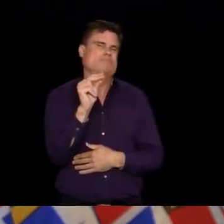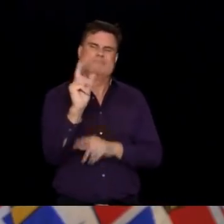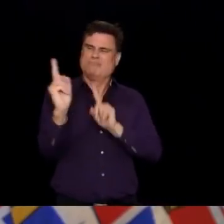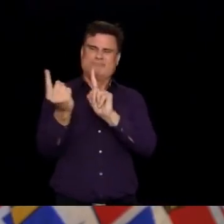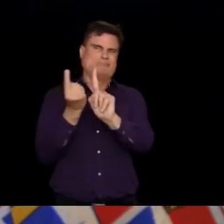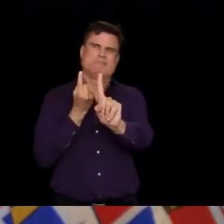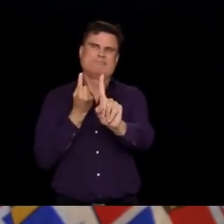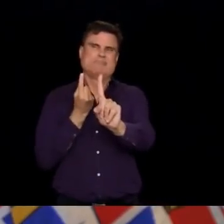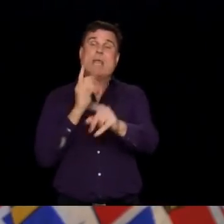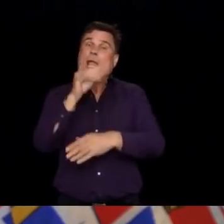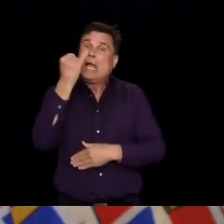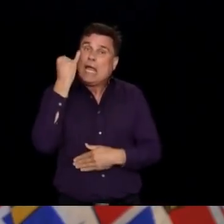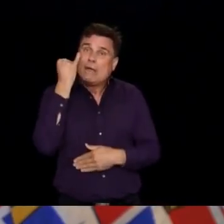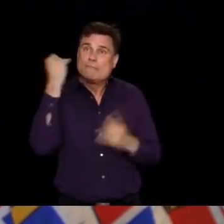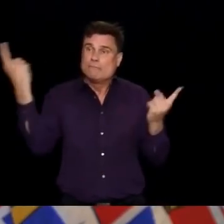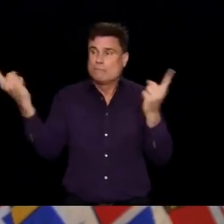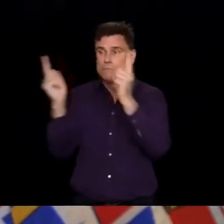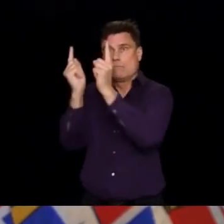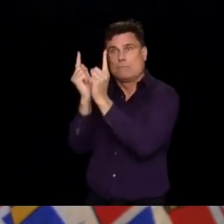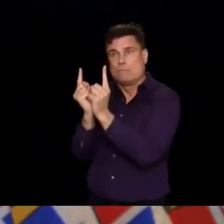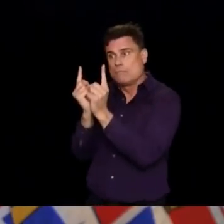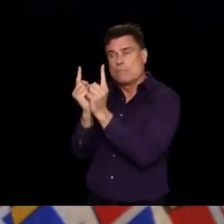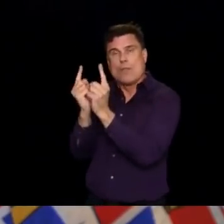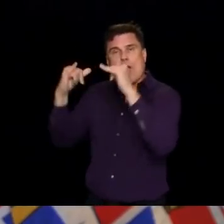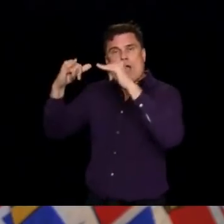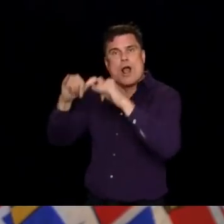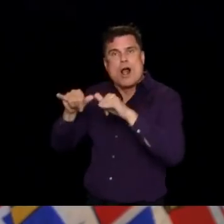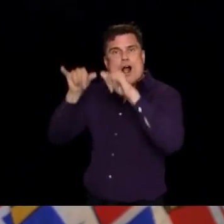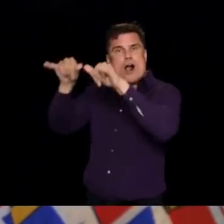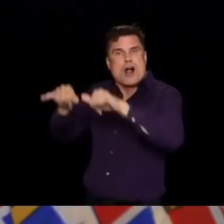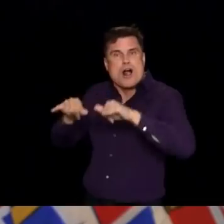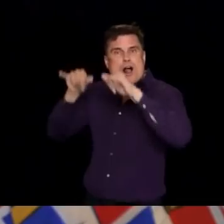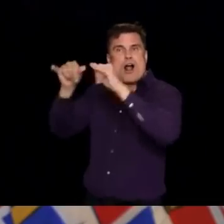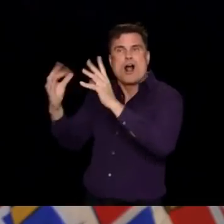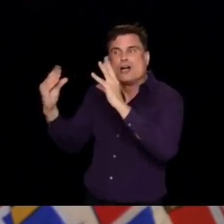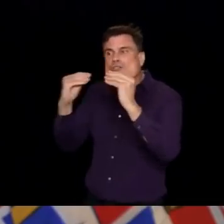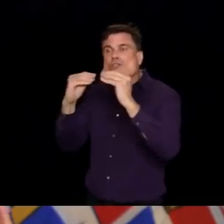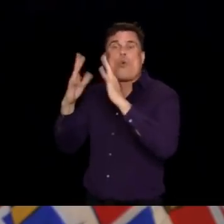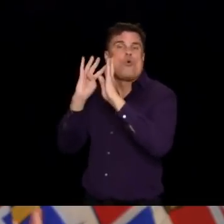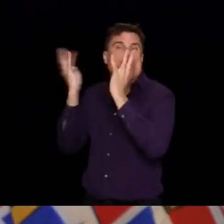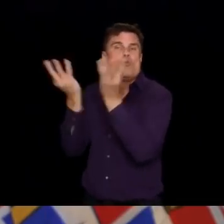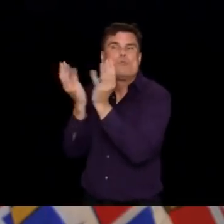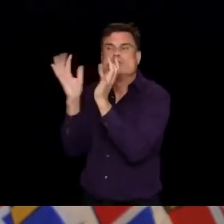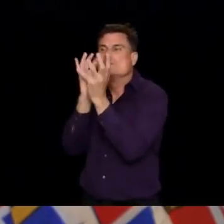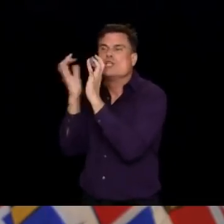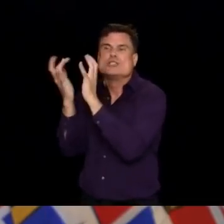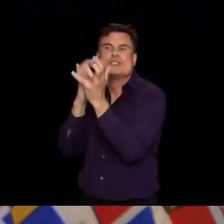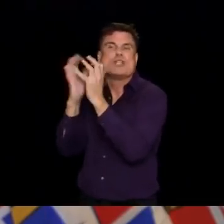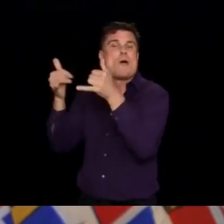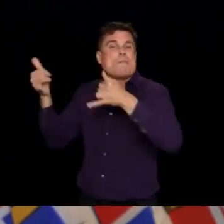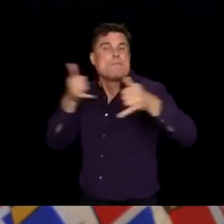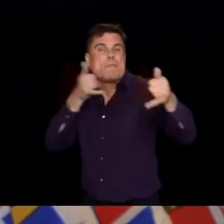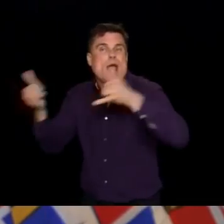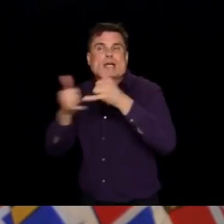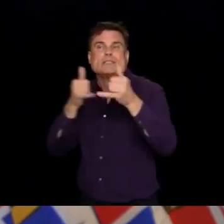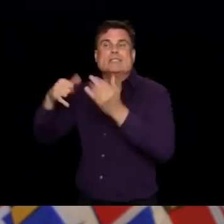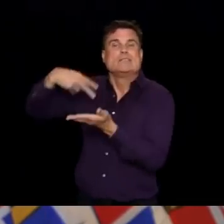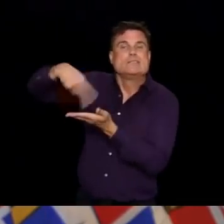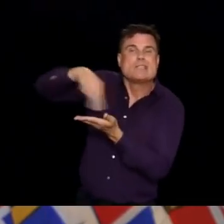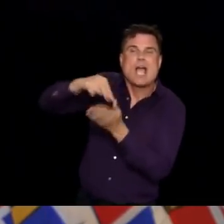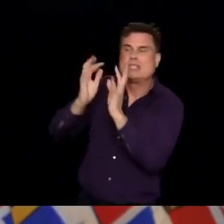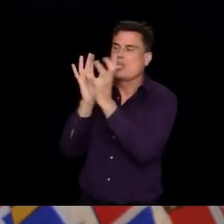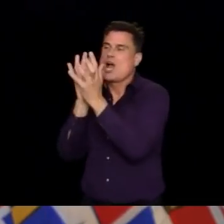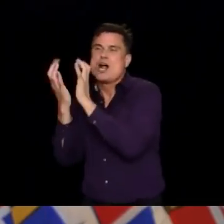spending time with people, when you're sharing foods and drinks with people, when you're partying, dancing, laughing, kissing, hugging, you know,